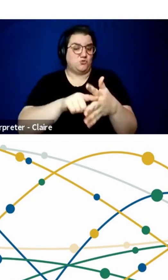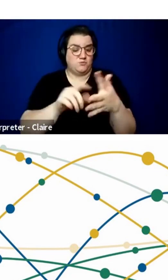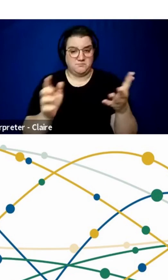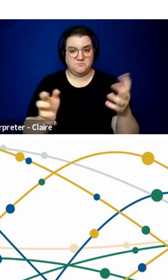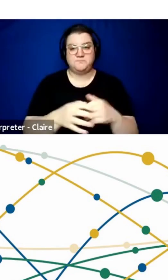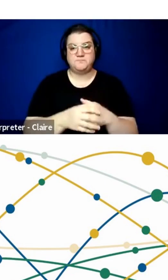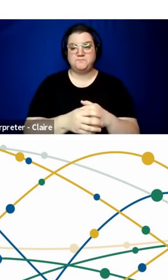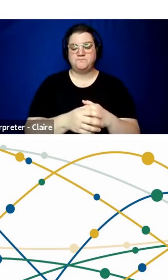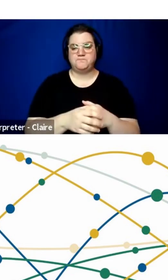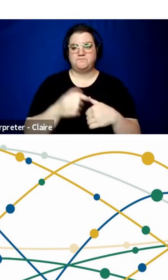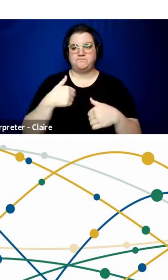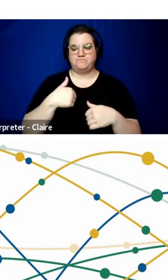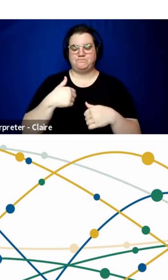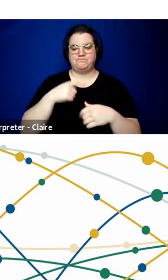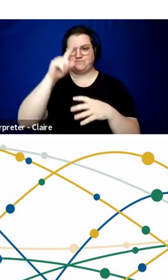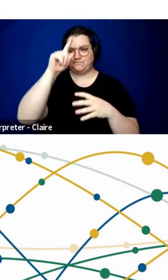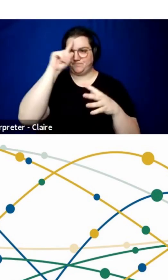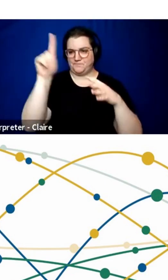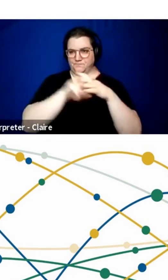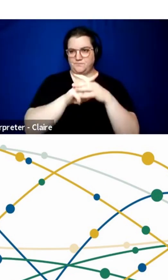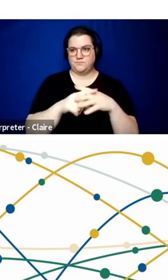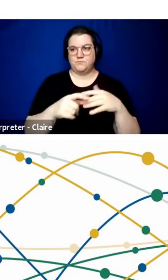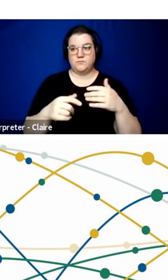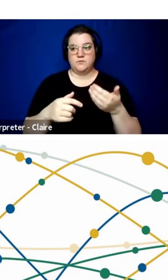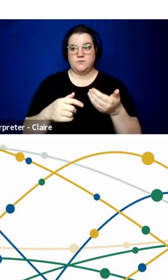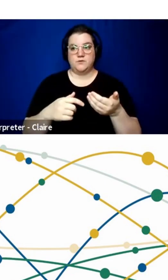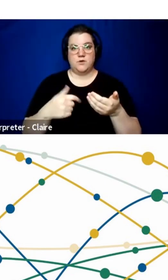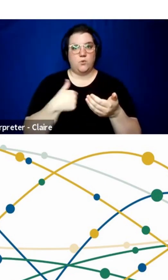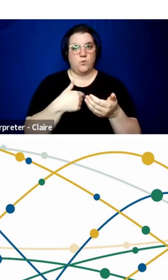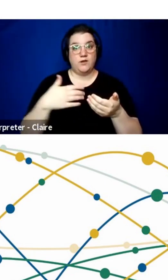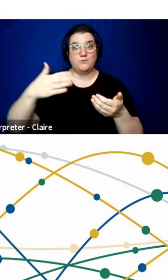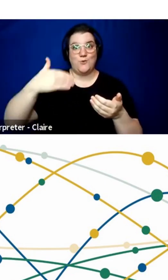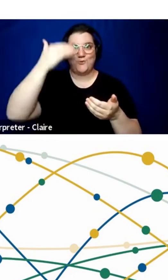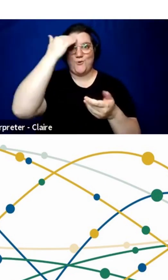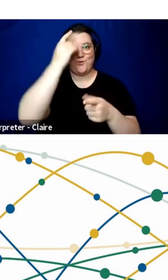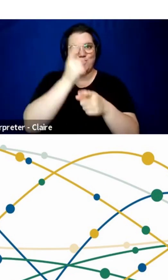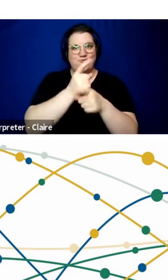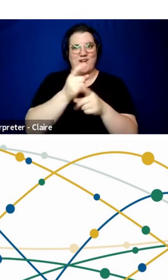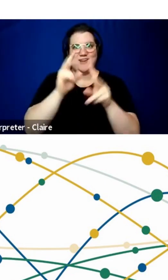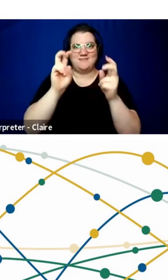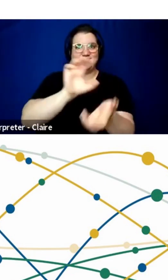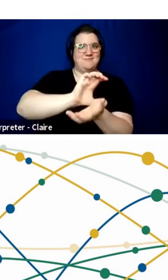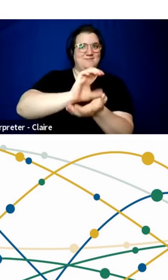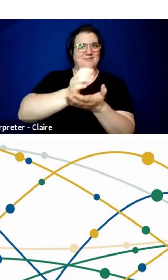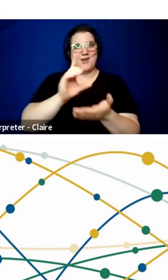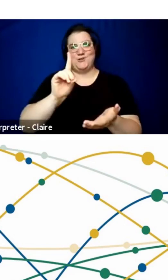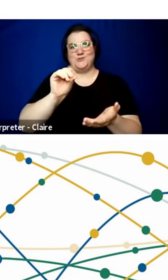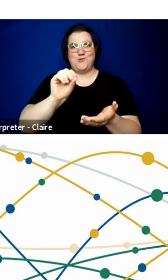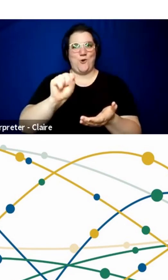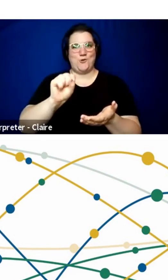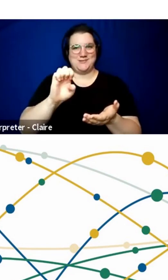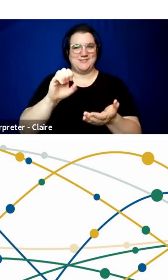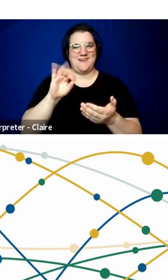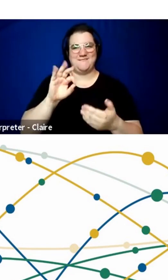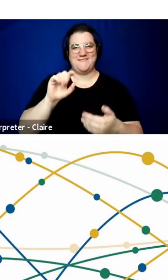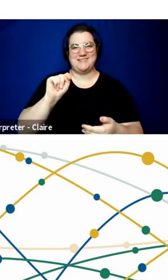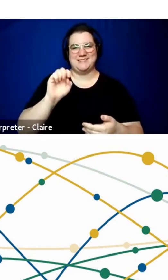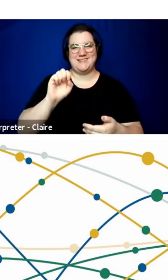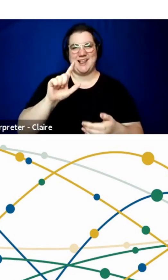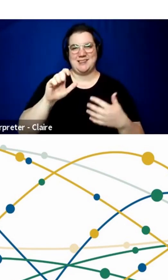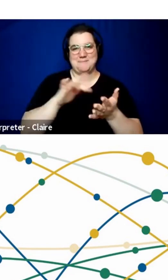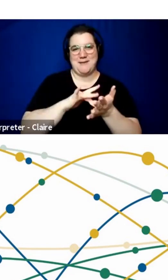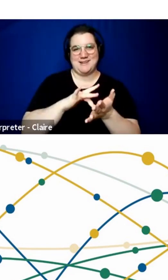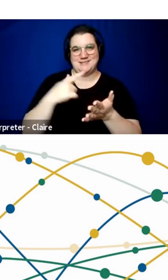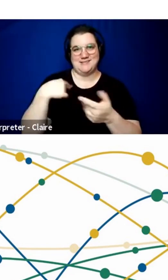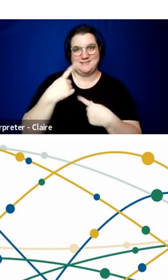me is we don't yet know what is the right dose of telemedicine, if you will, you know, for patients who are chronic patients. So,